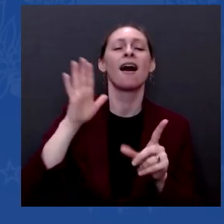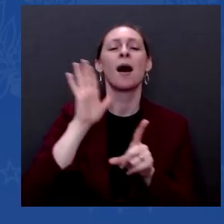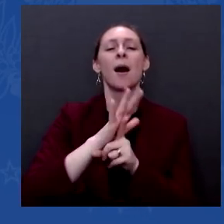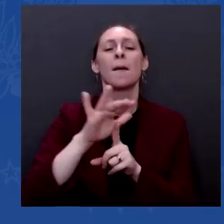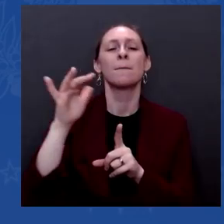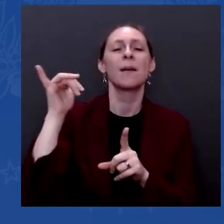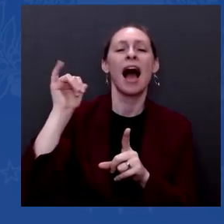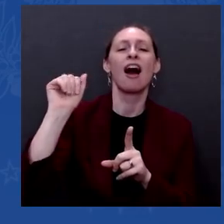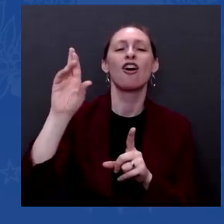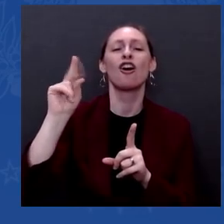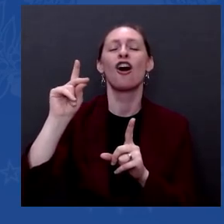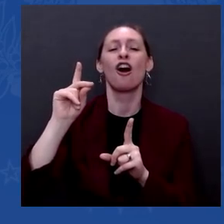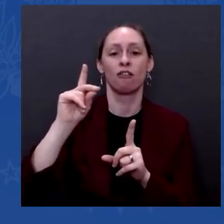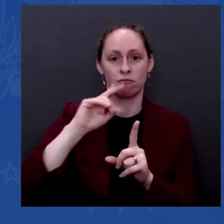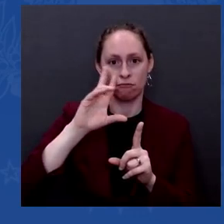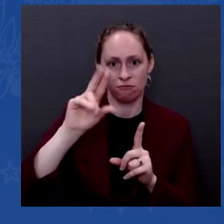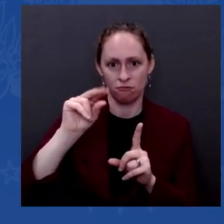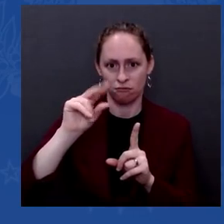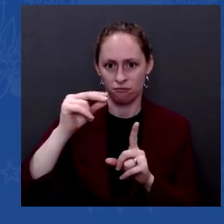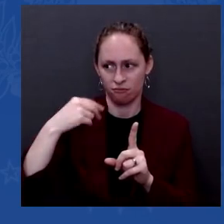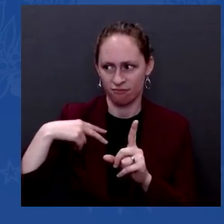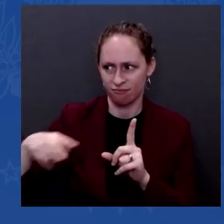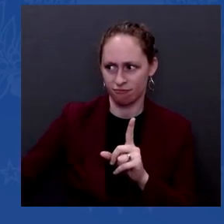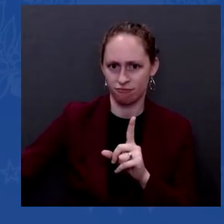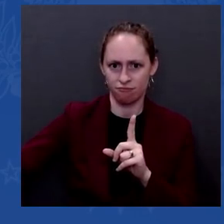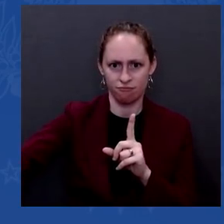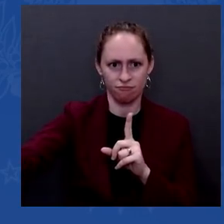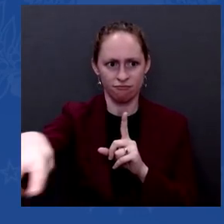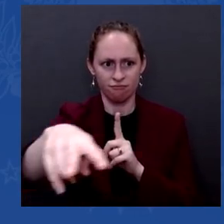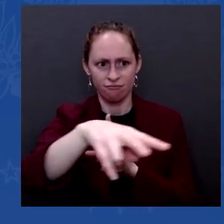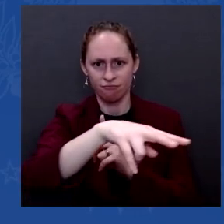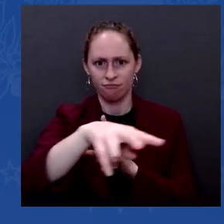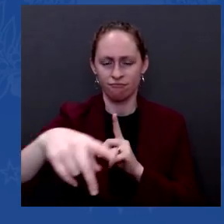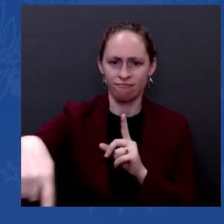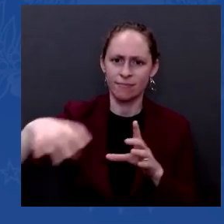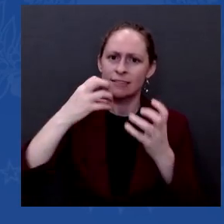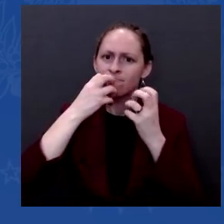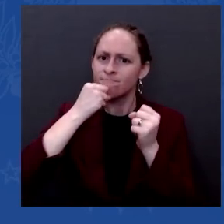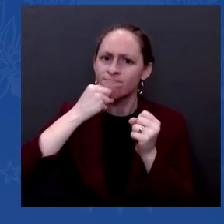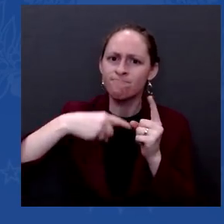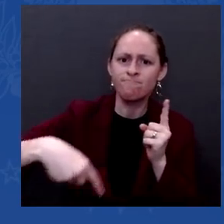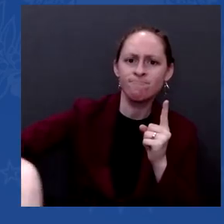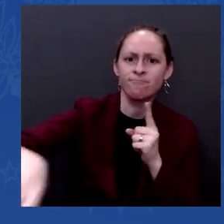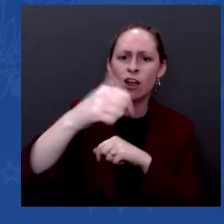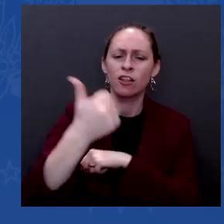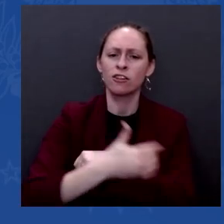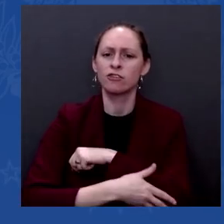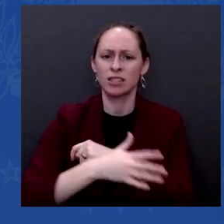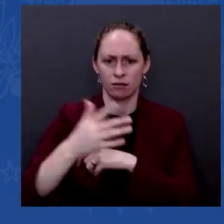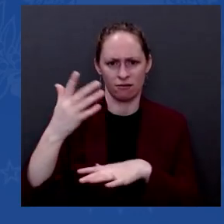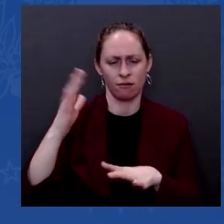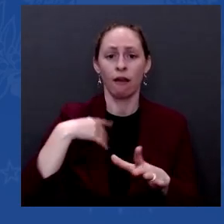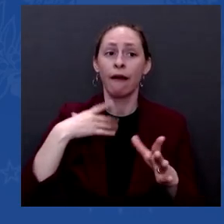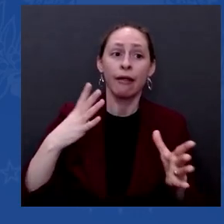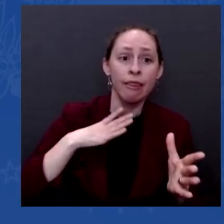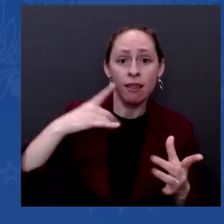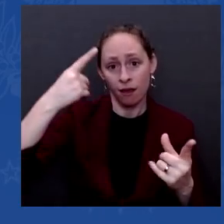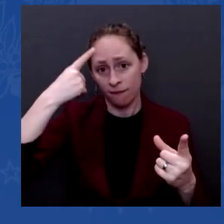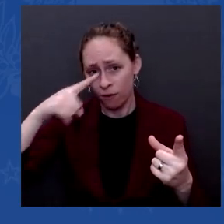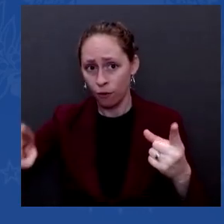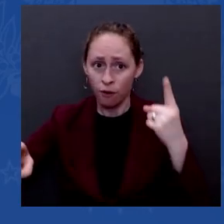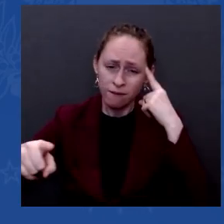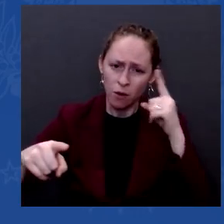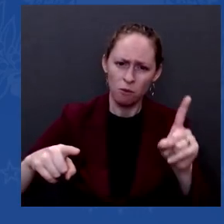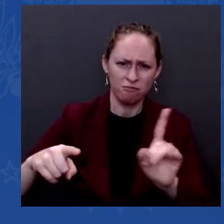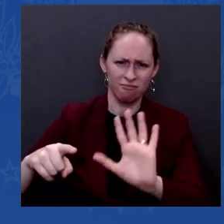happens in any other part of that — of this continent, or the South American continent. We have to work very hard on it. But the trouble